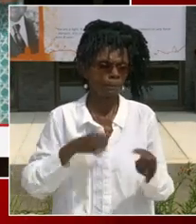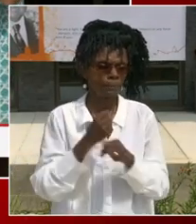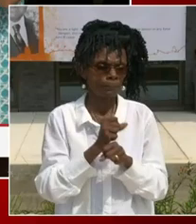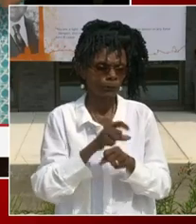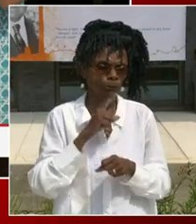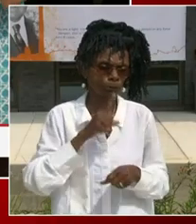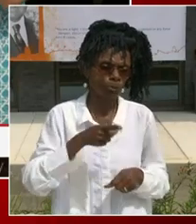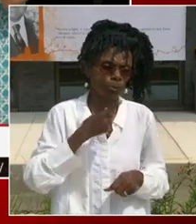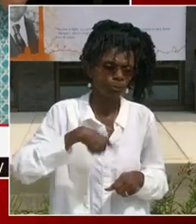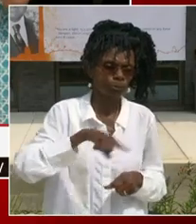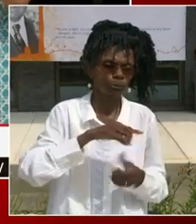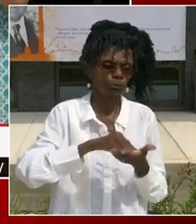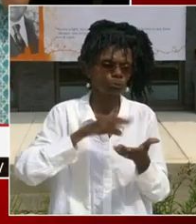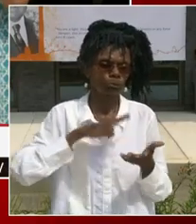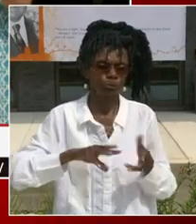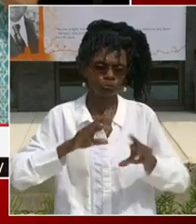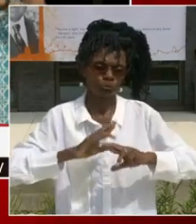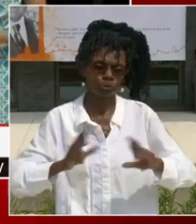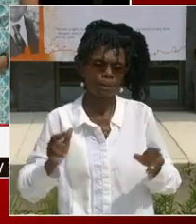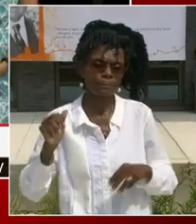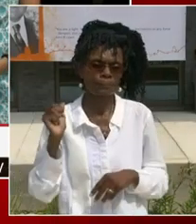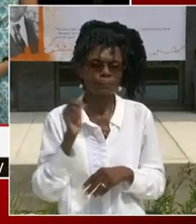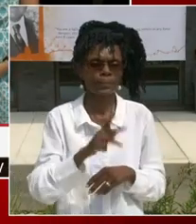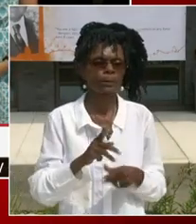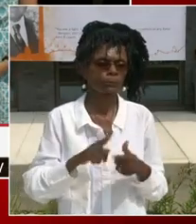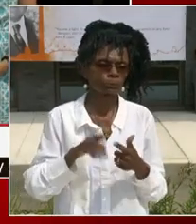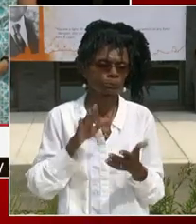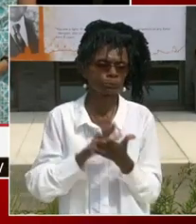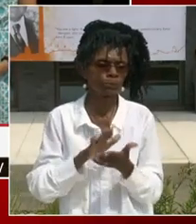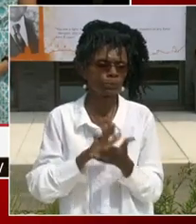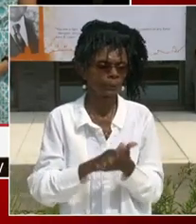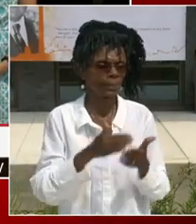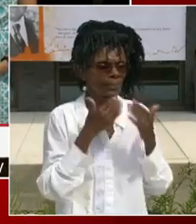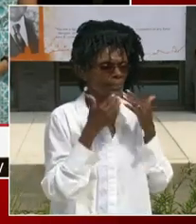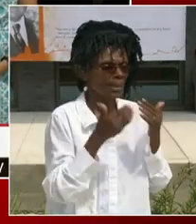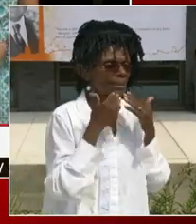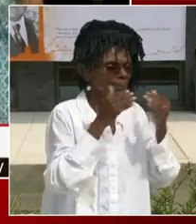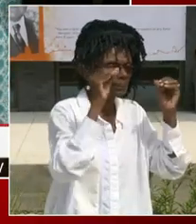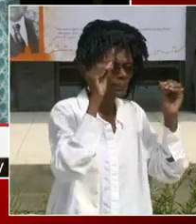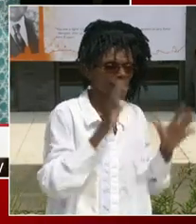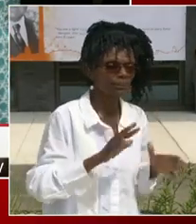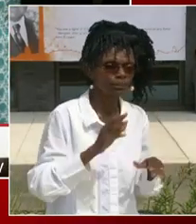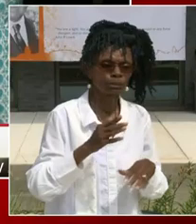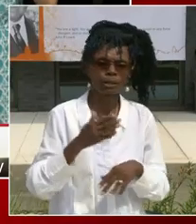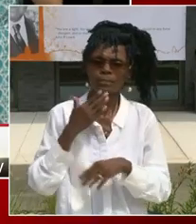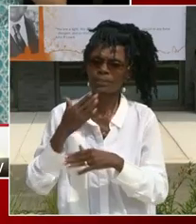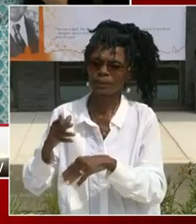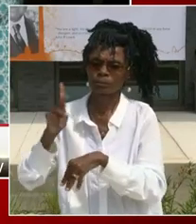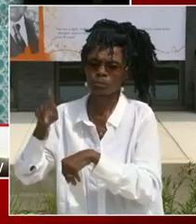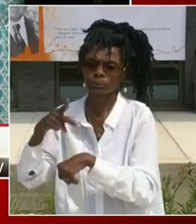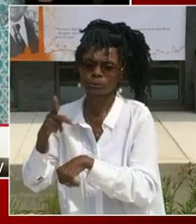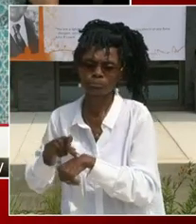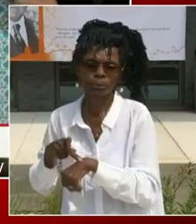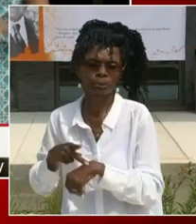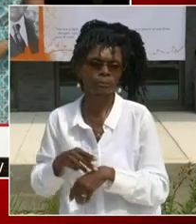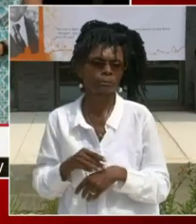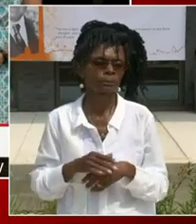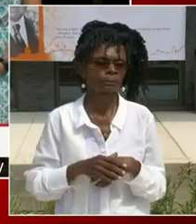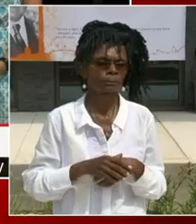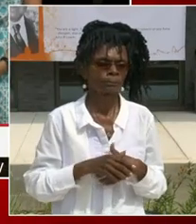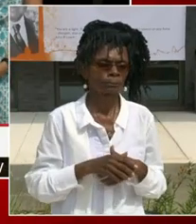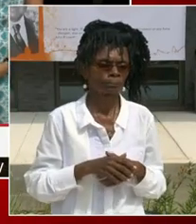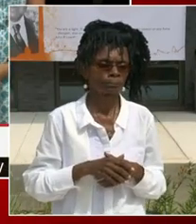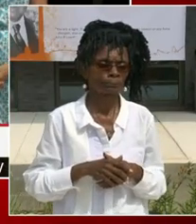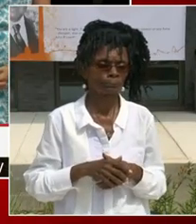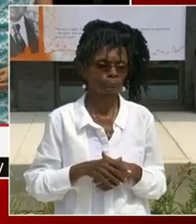So thank you, teachers. Thank you, principal. We know that we've all been living in a